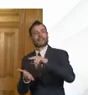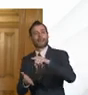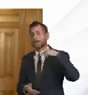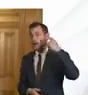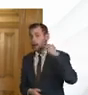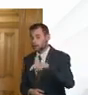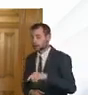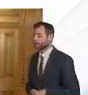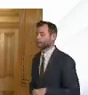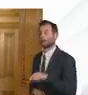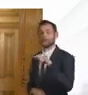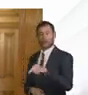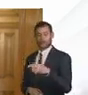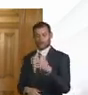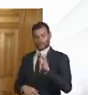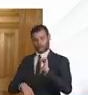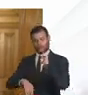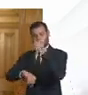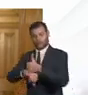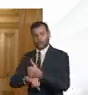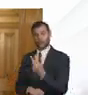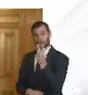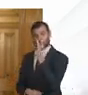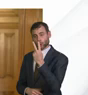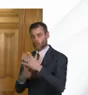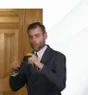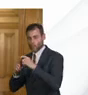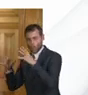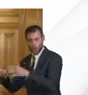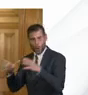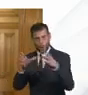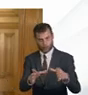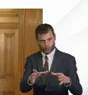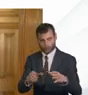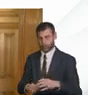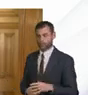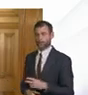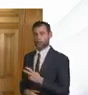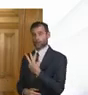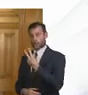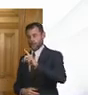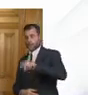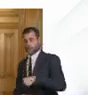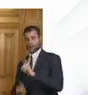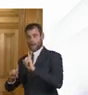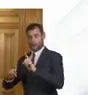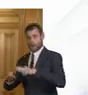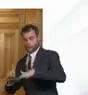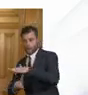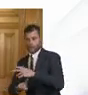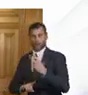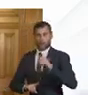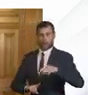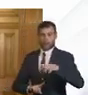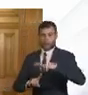comprise two wards each of 2,000 people with the help of the